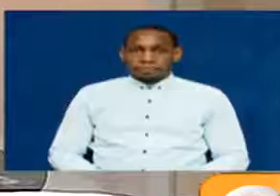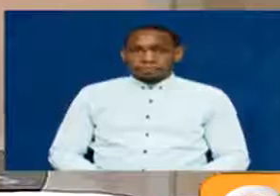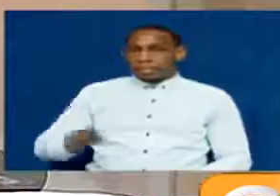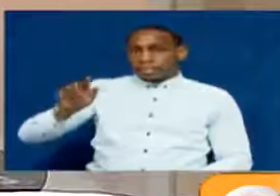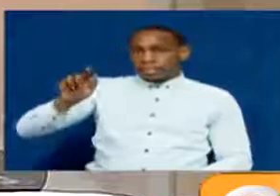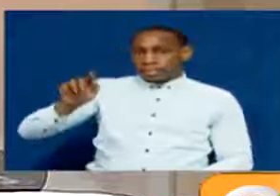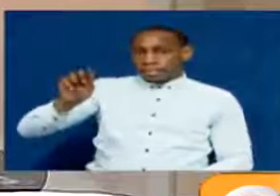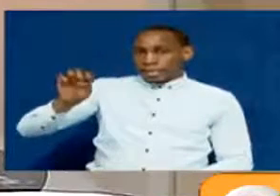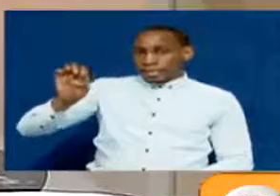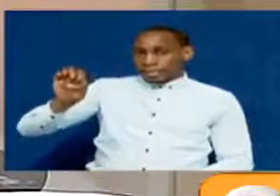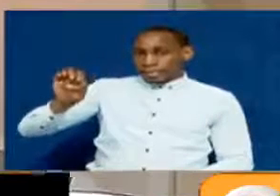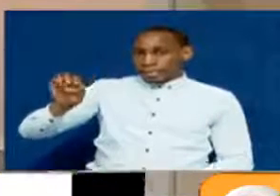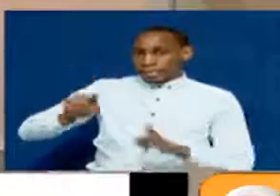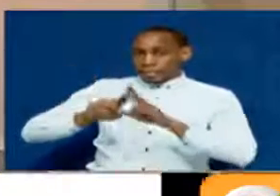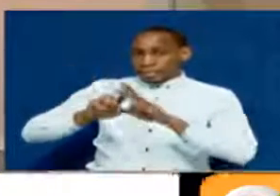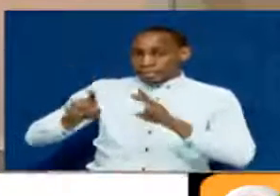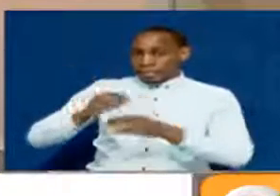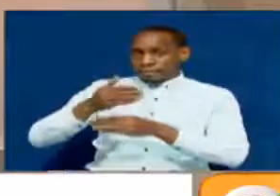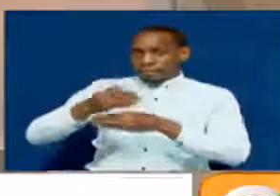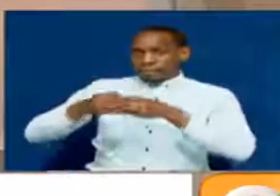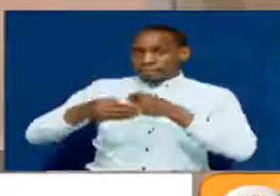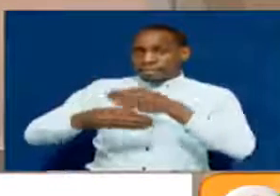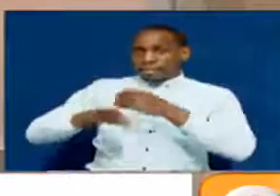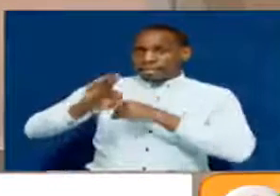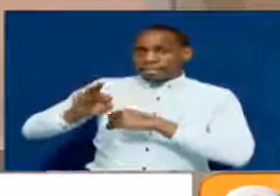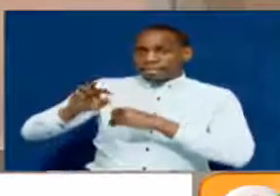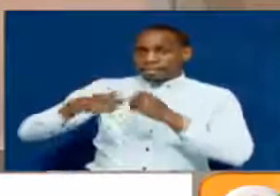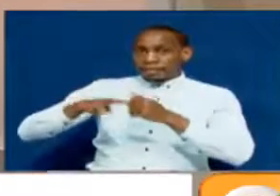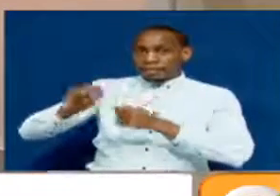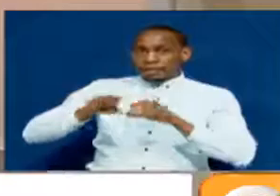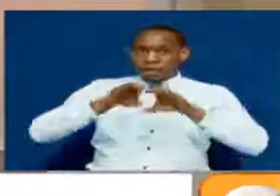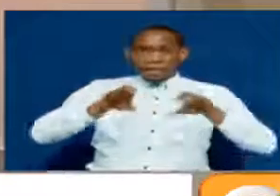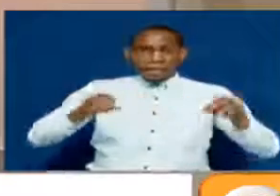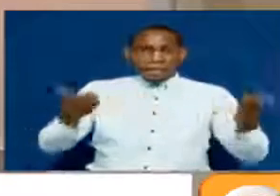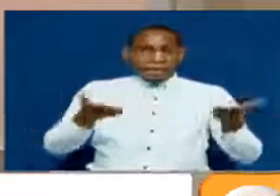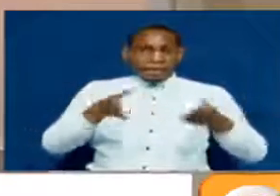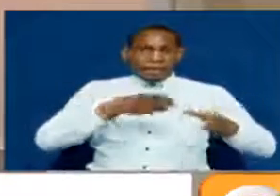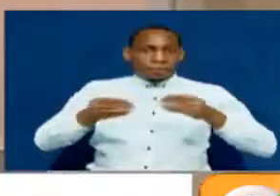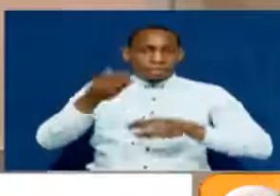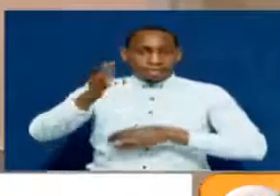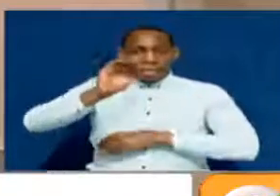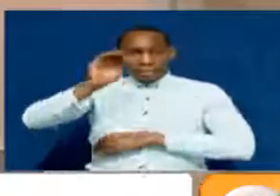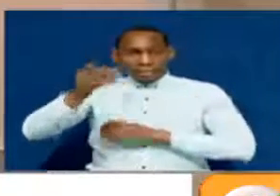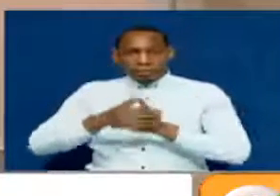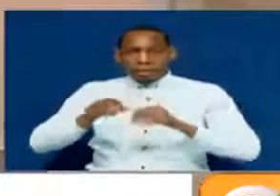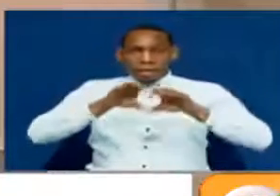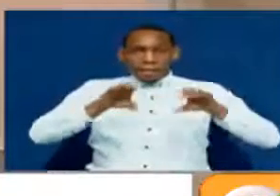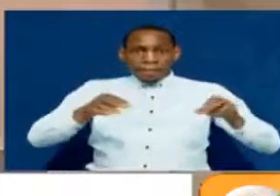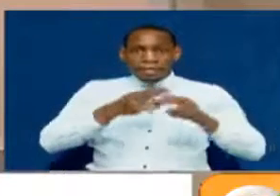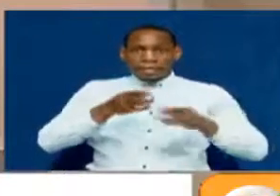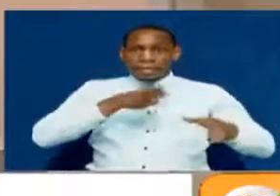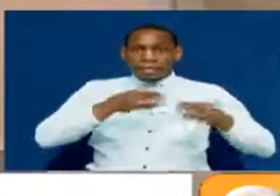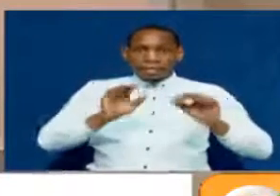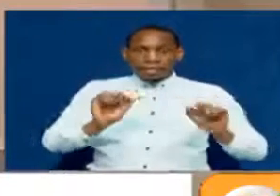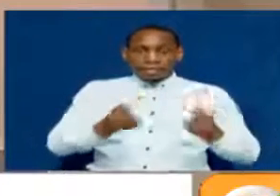Trademark East Africa has began the construction of a 37 million shilling market in Boussia town. The market, dubbed